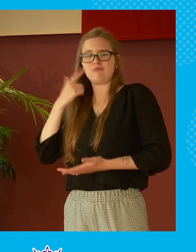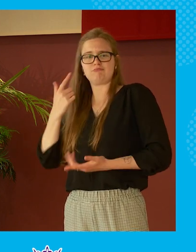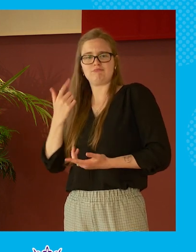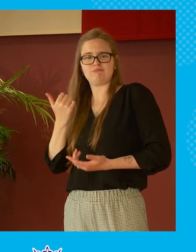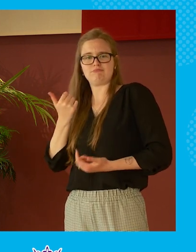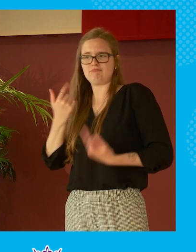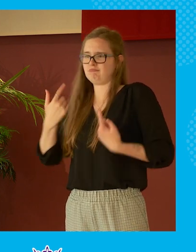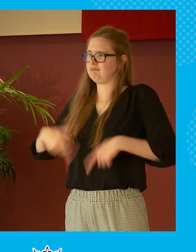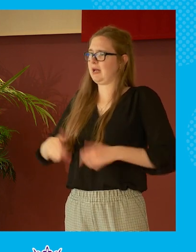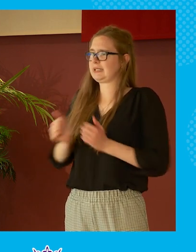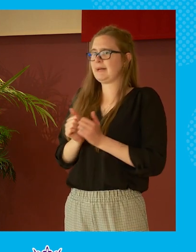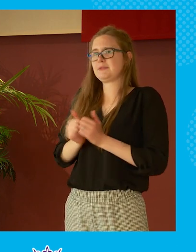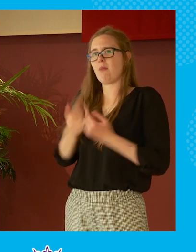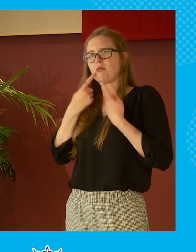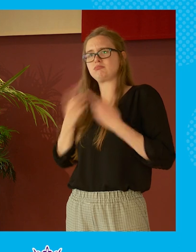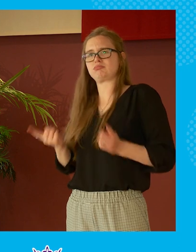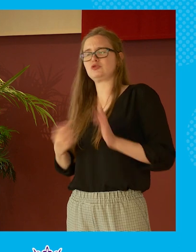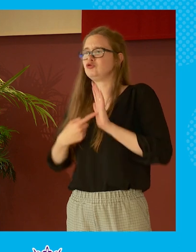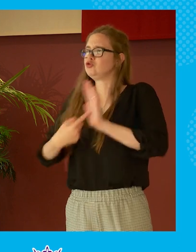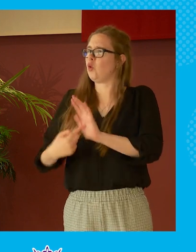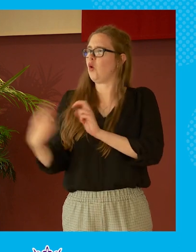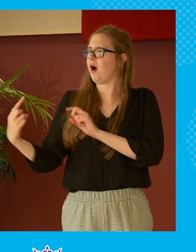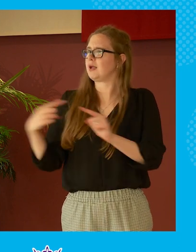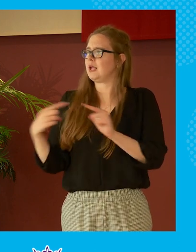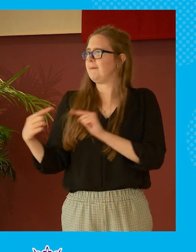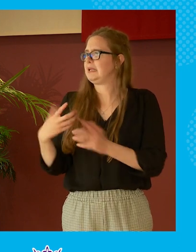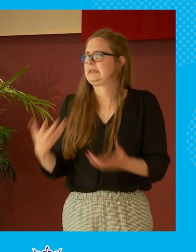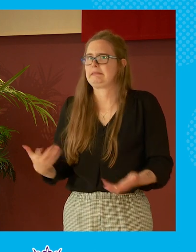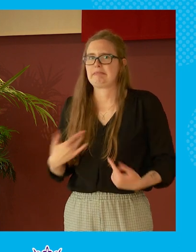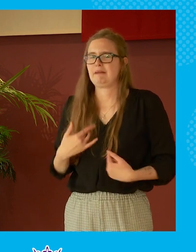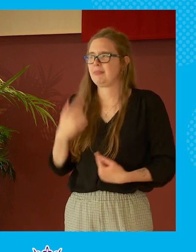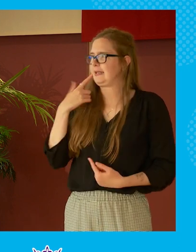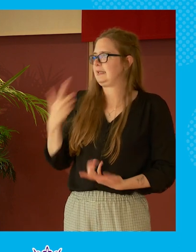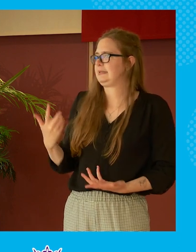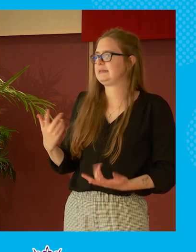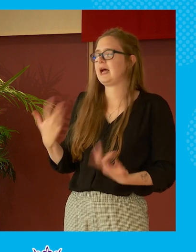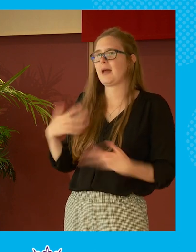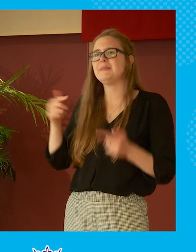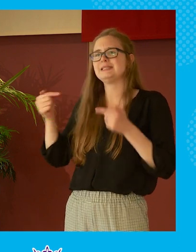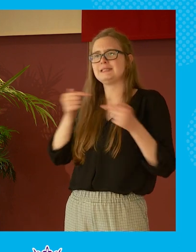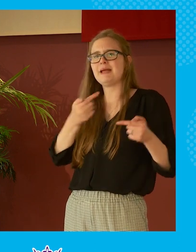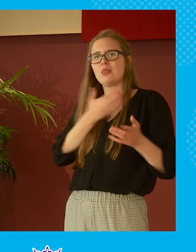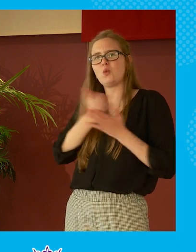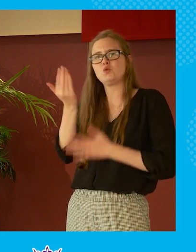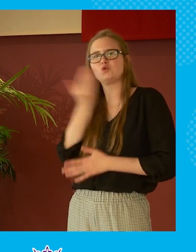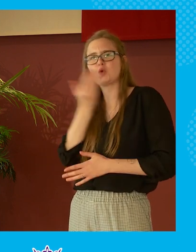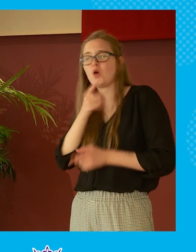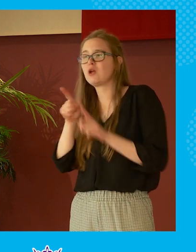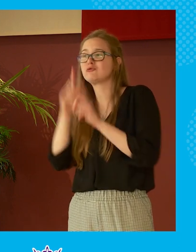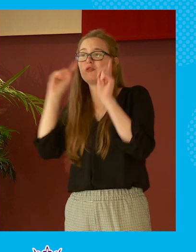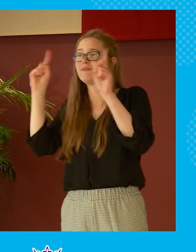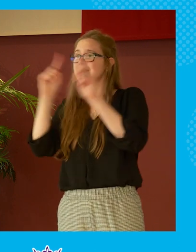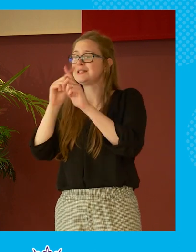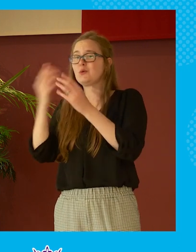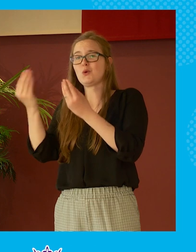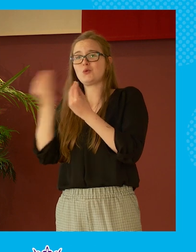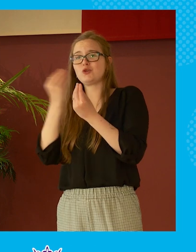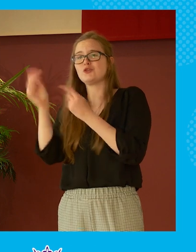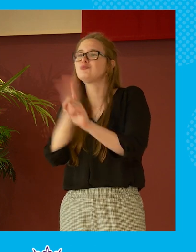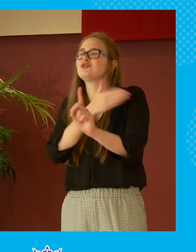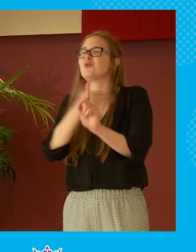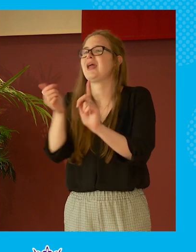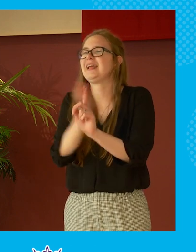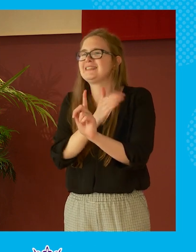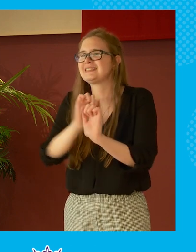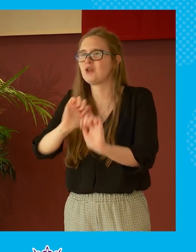acceptable way to present an argument and you're going where's the i mean i debated at school i debated at university we were taught to persuade